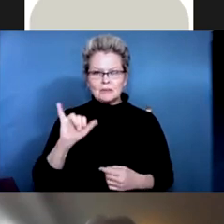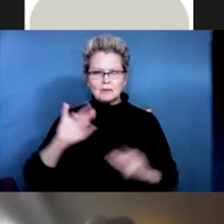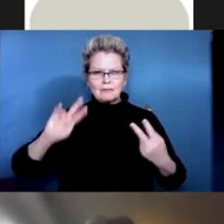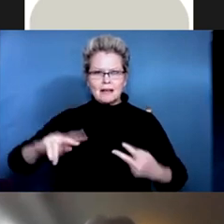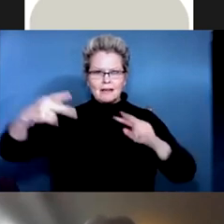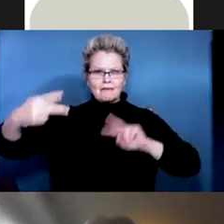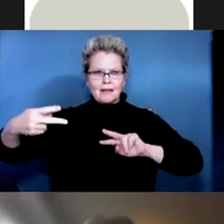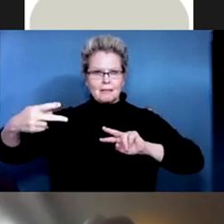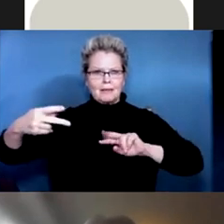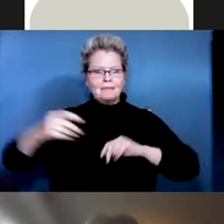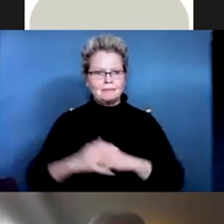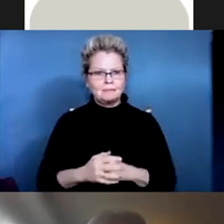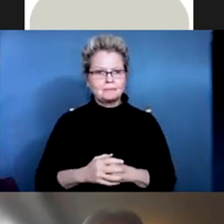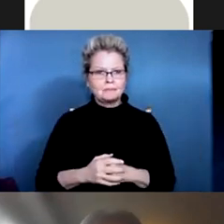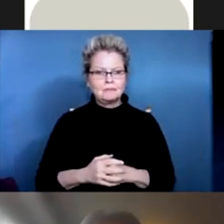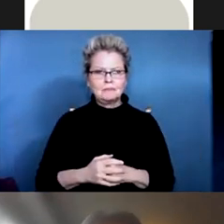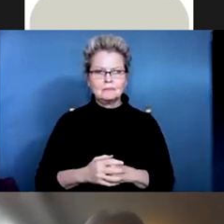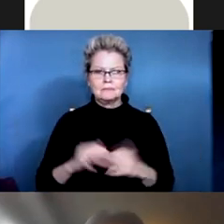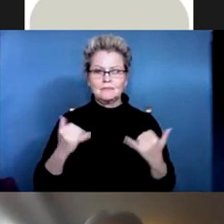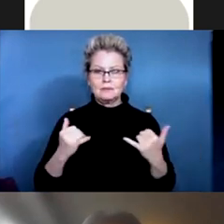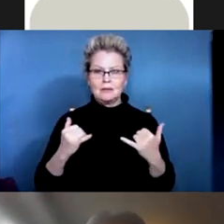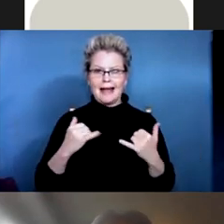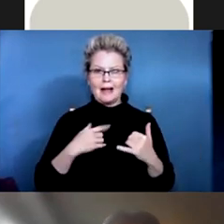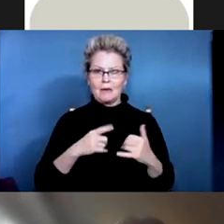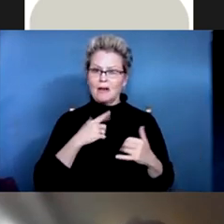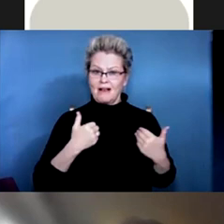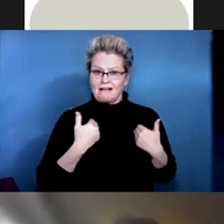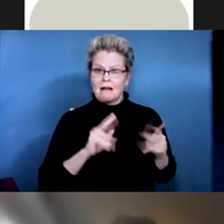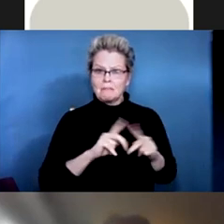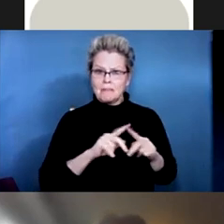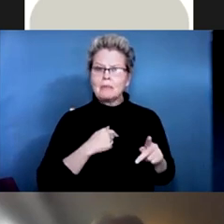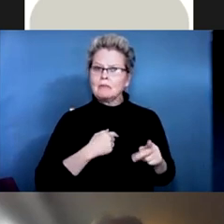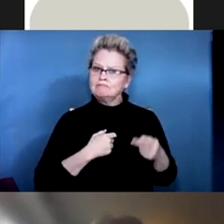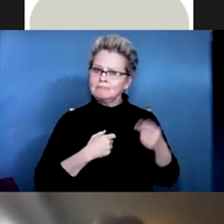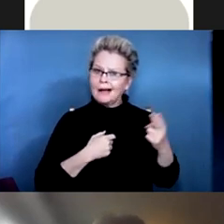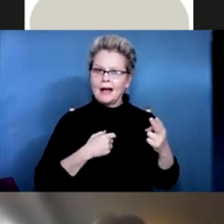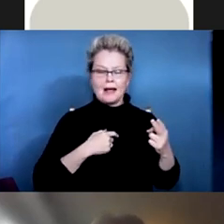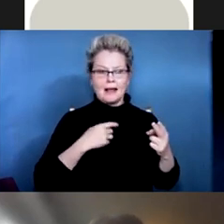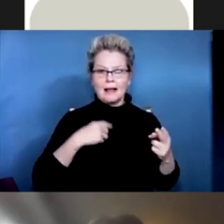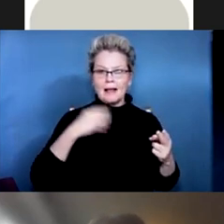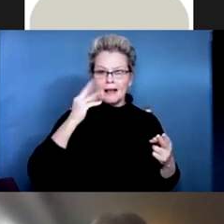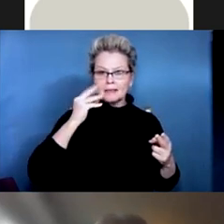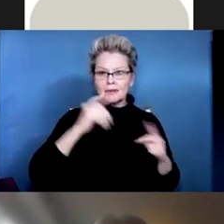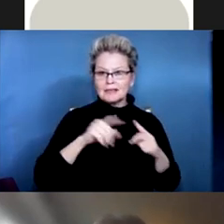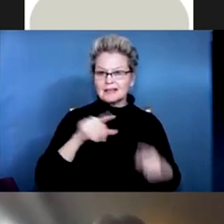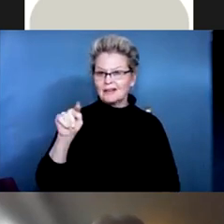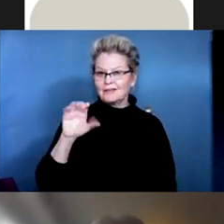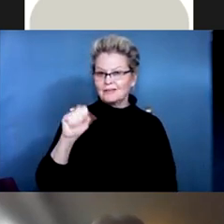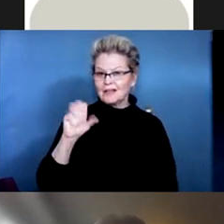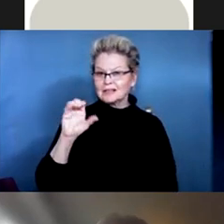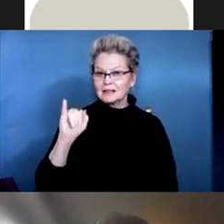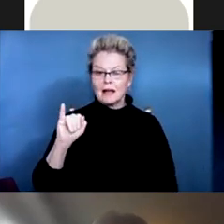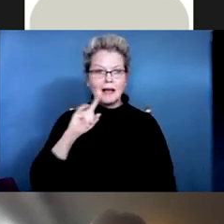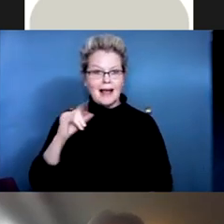a high prevalence in a younger population. And then there's also a higher prevalence in an older population.